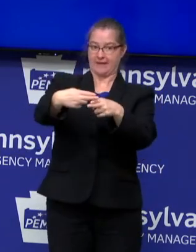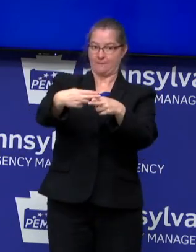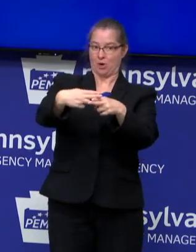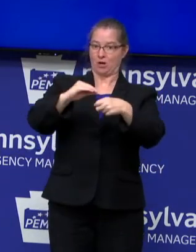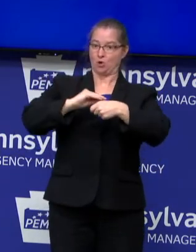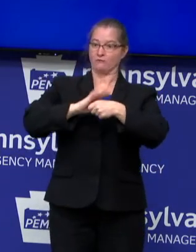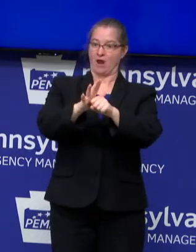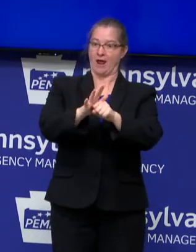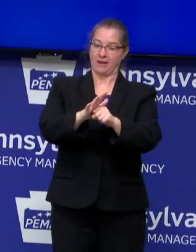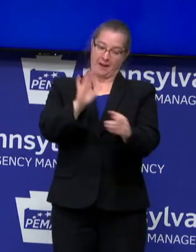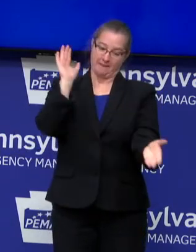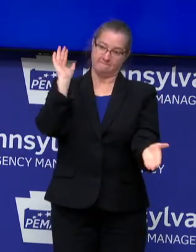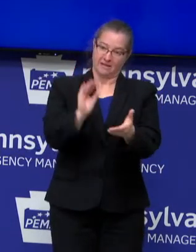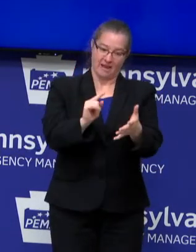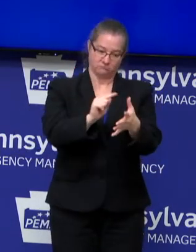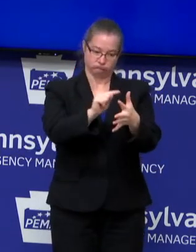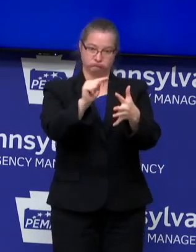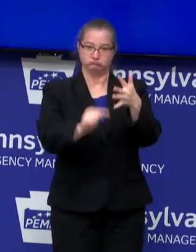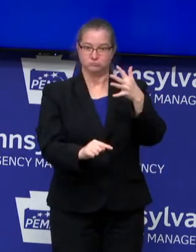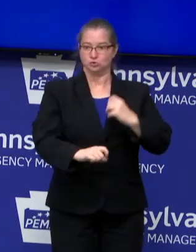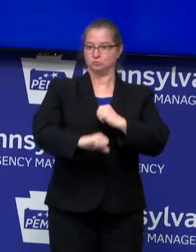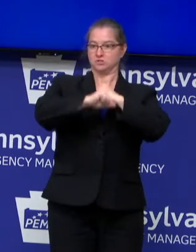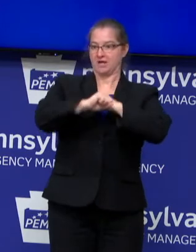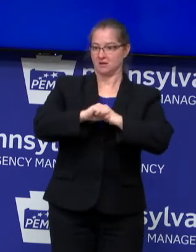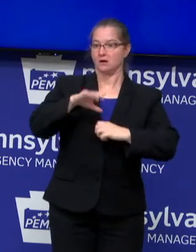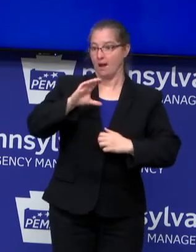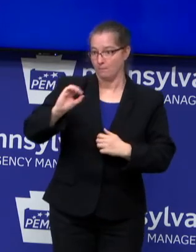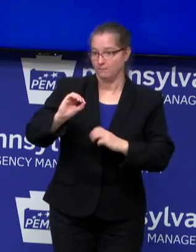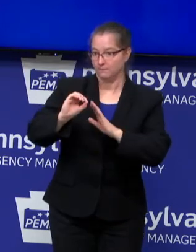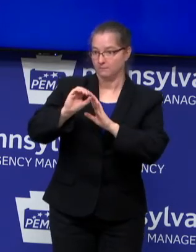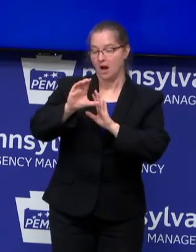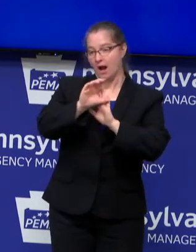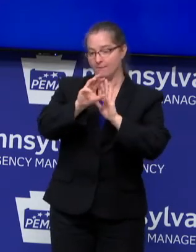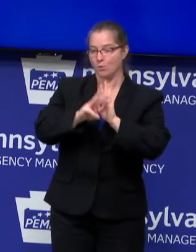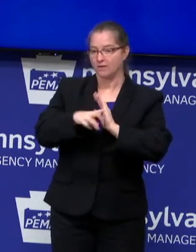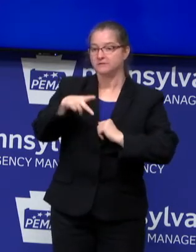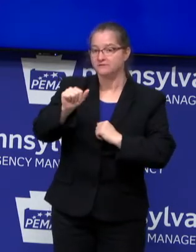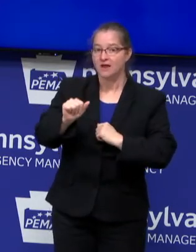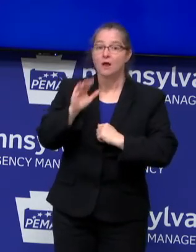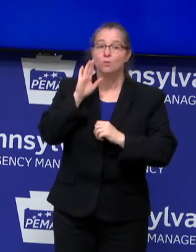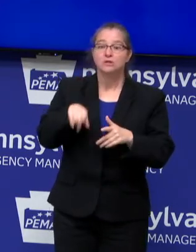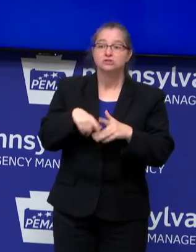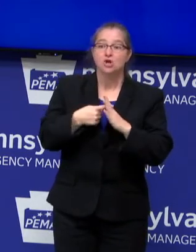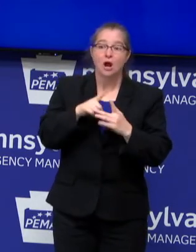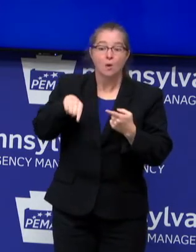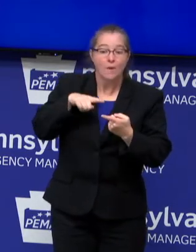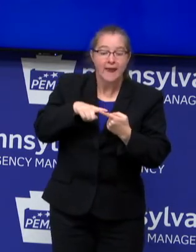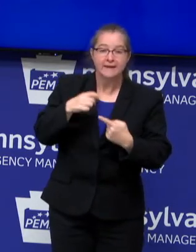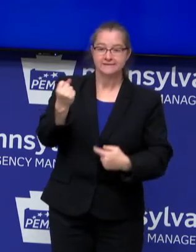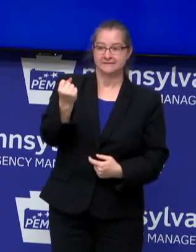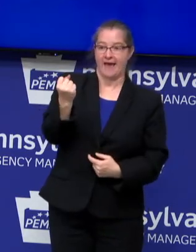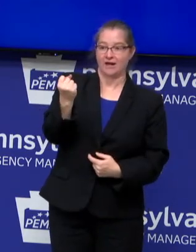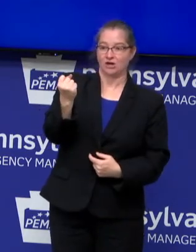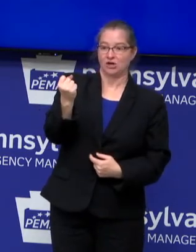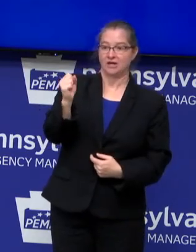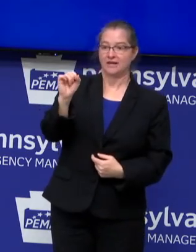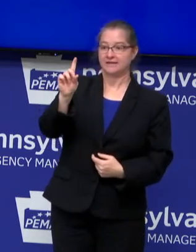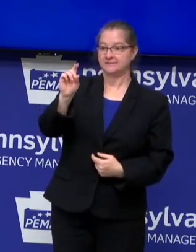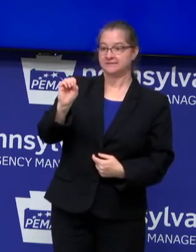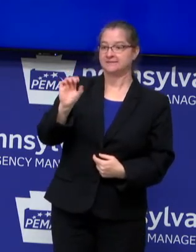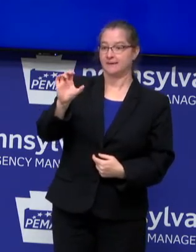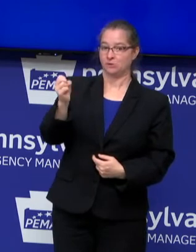protective mitigation measures in the Commonwealth. The measures go into effect on Saturday, December